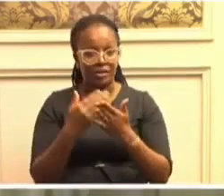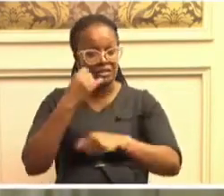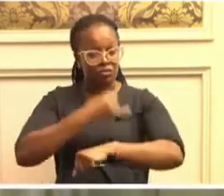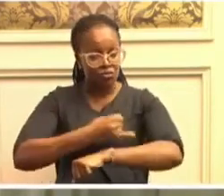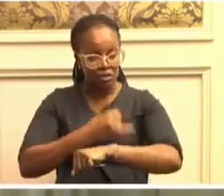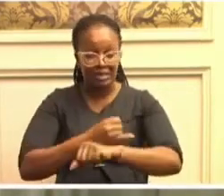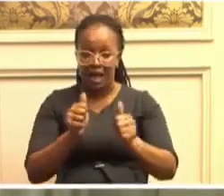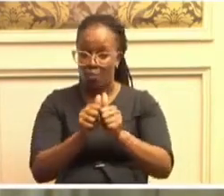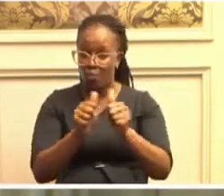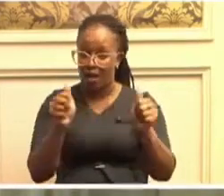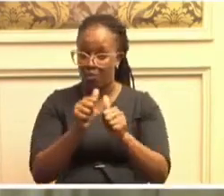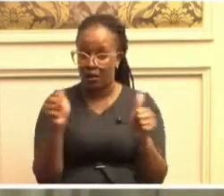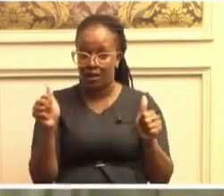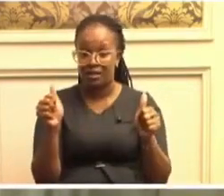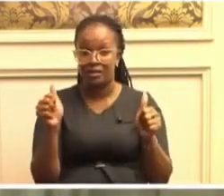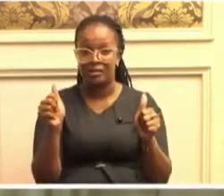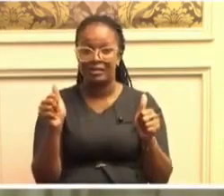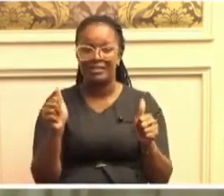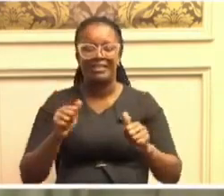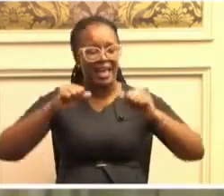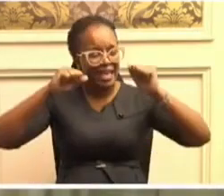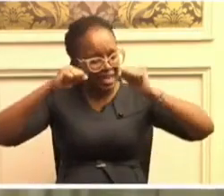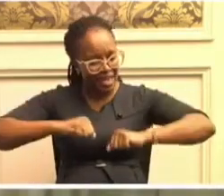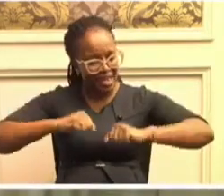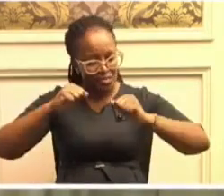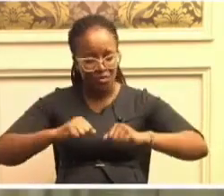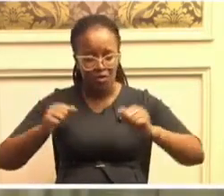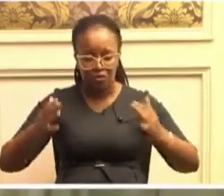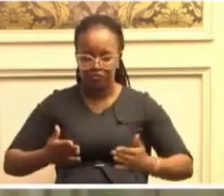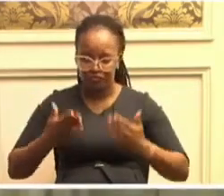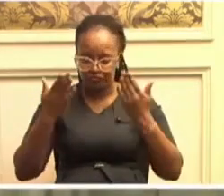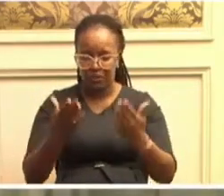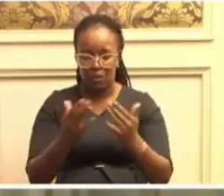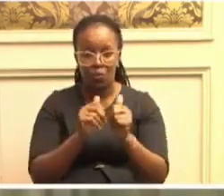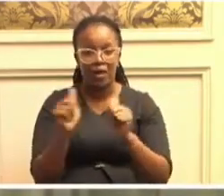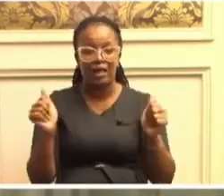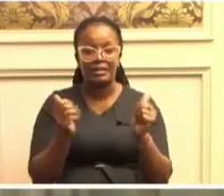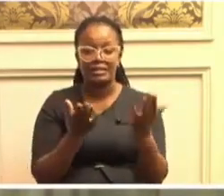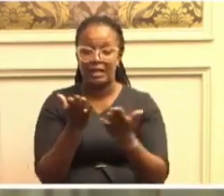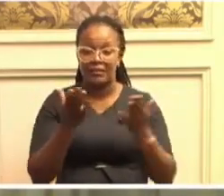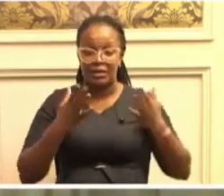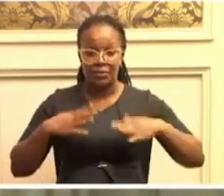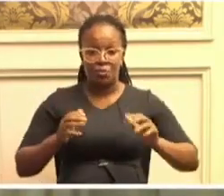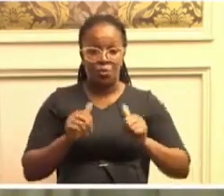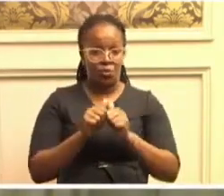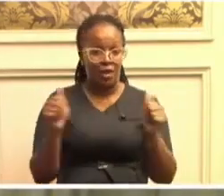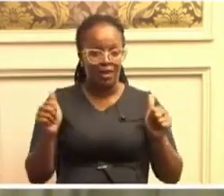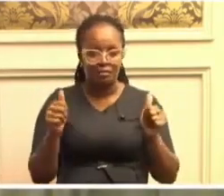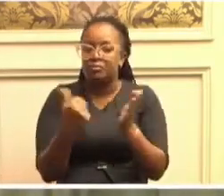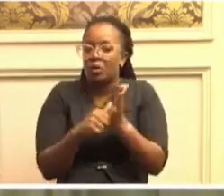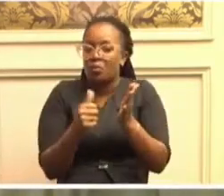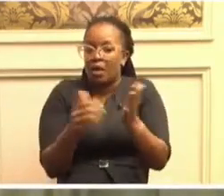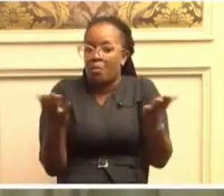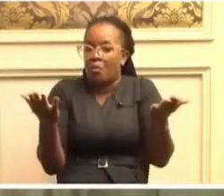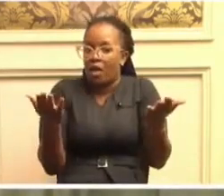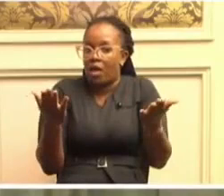in place. They are capable of delivering. What then is the problem?